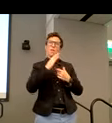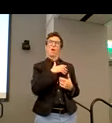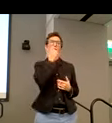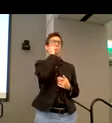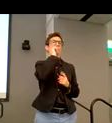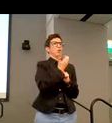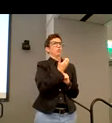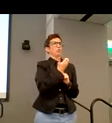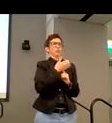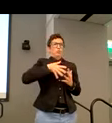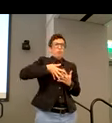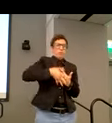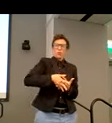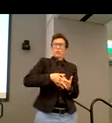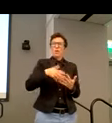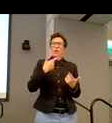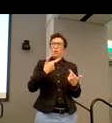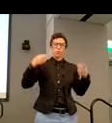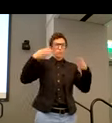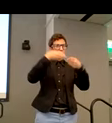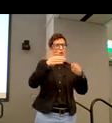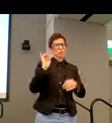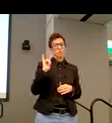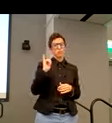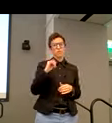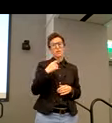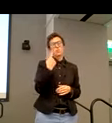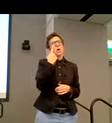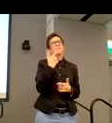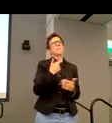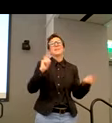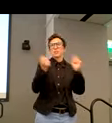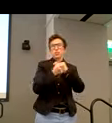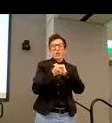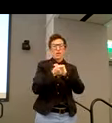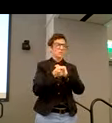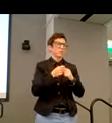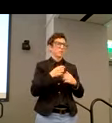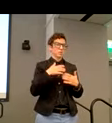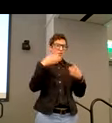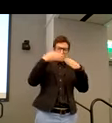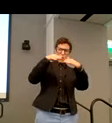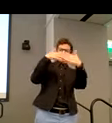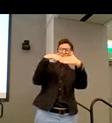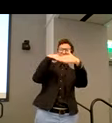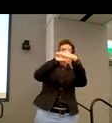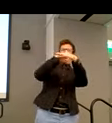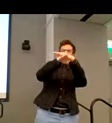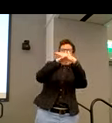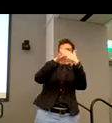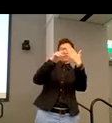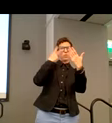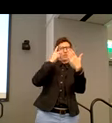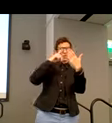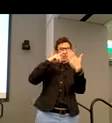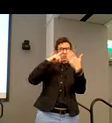And that has been a big, huge focus. And that's one of the biggest changes by focusing on accessibility that we have seen throughout our